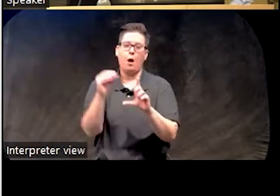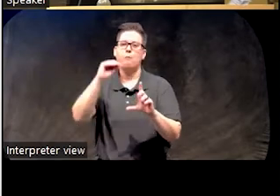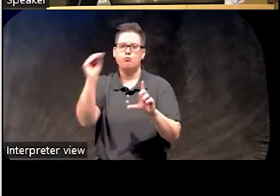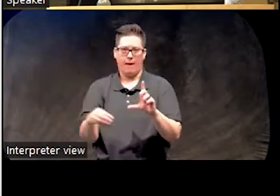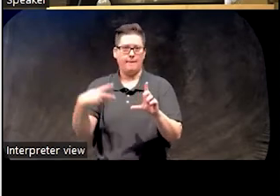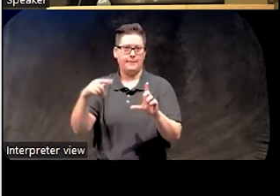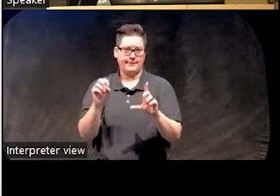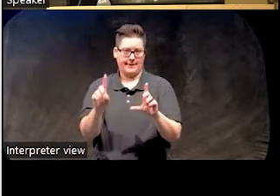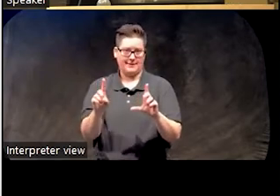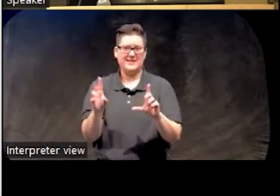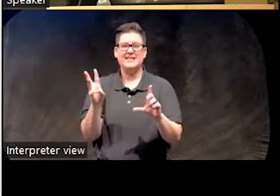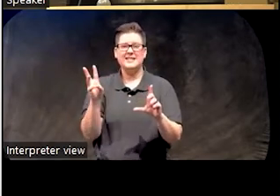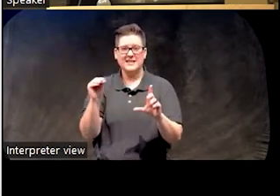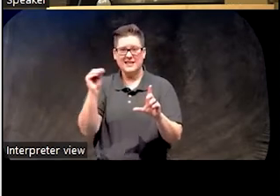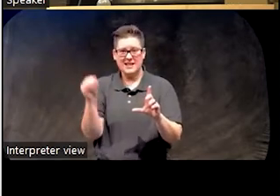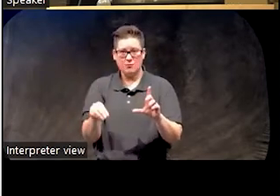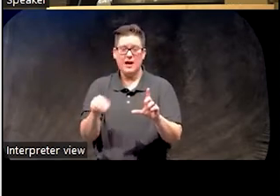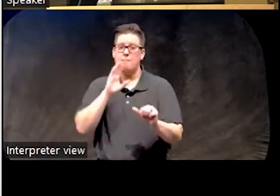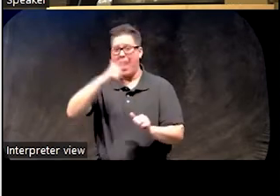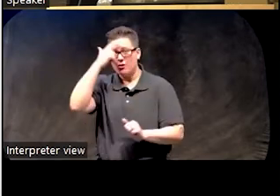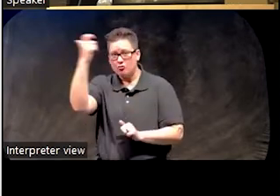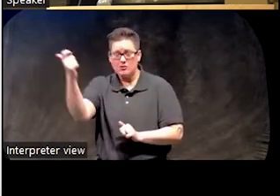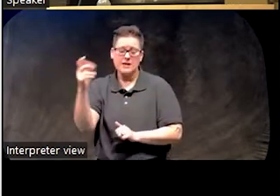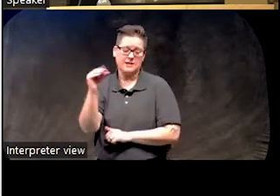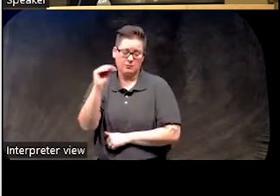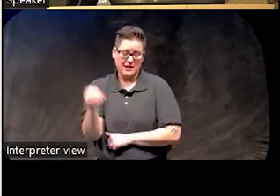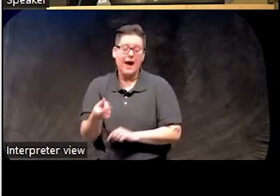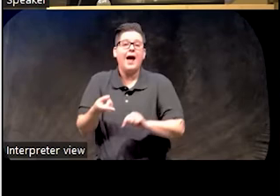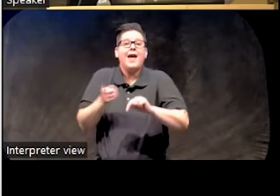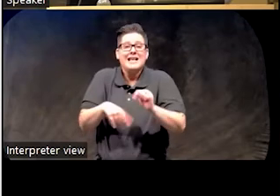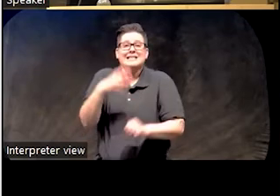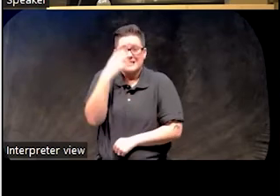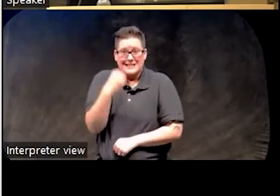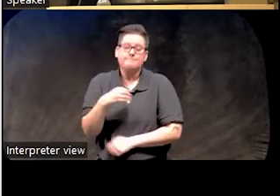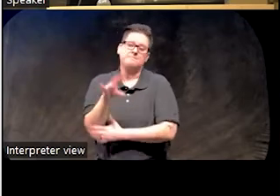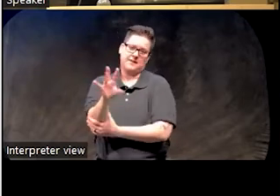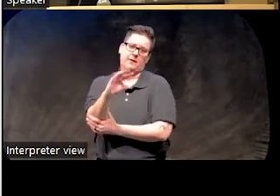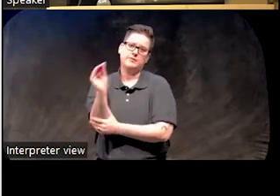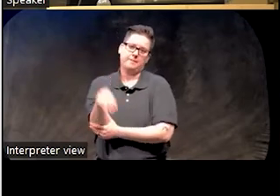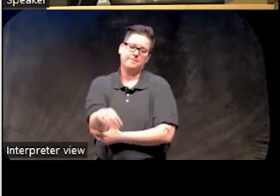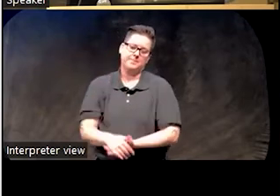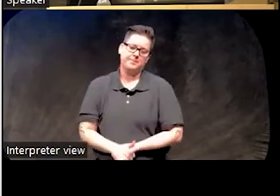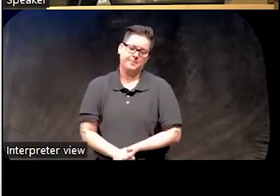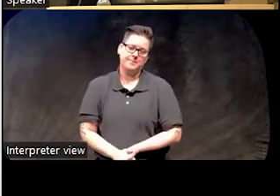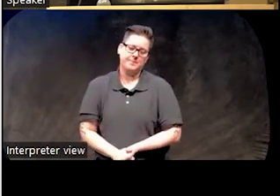prevalence of PTSD, 60%, nightmares, about 60%, insomnia, 75%.